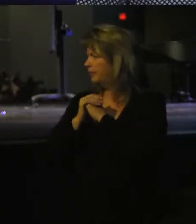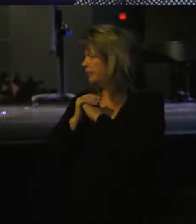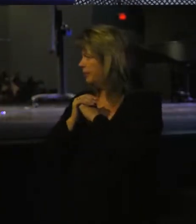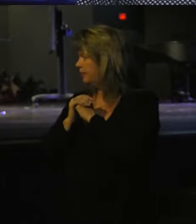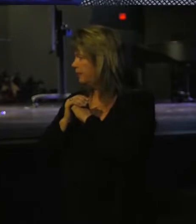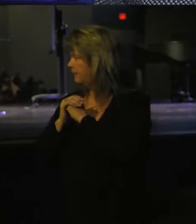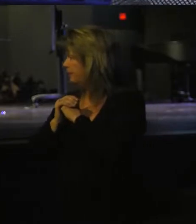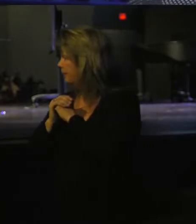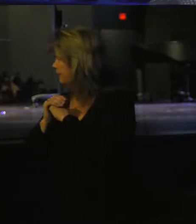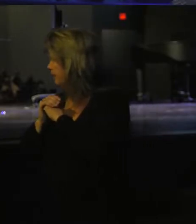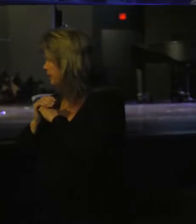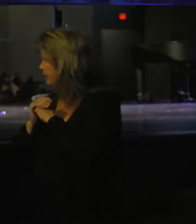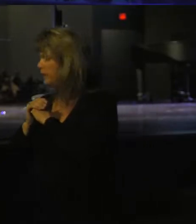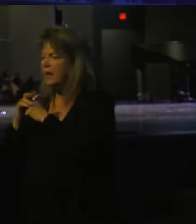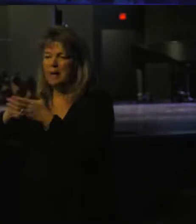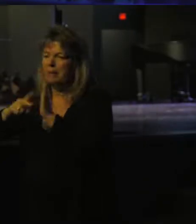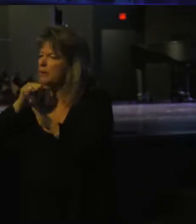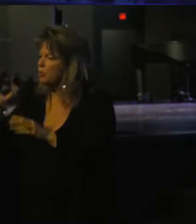But we're not being obedient.